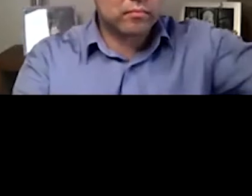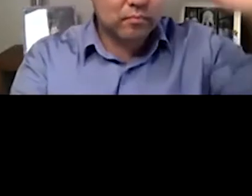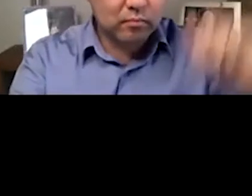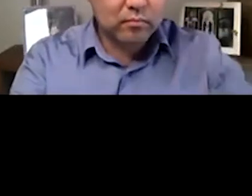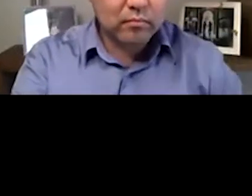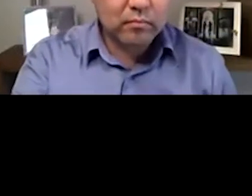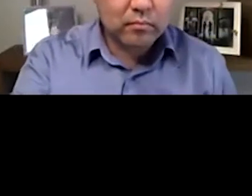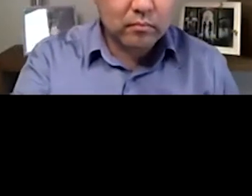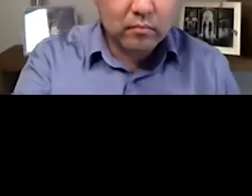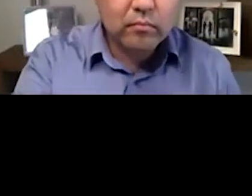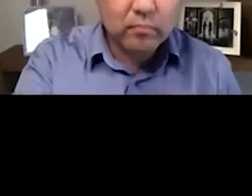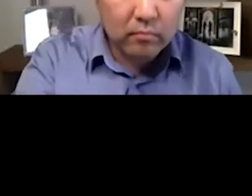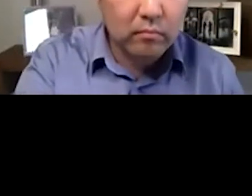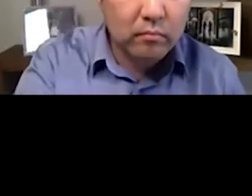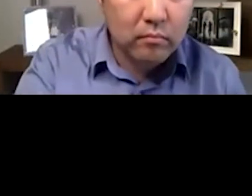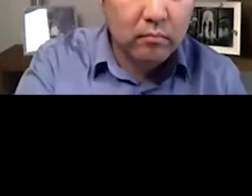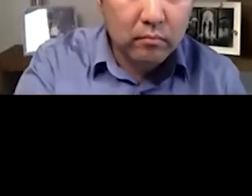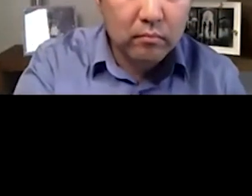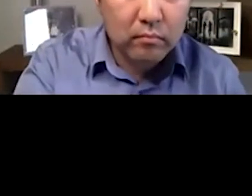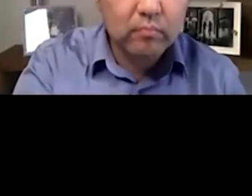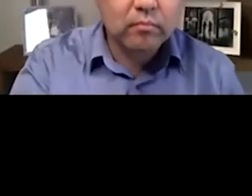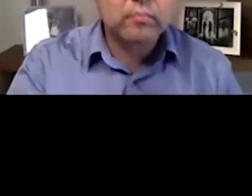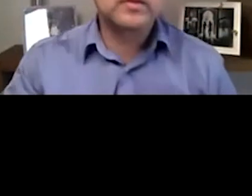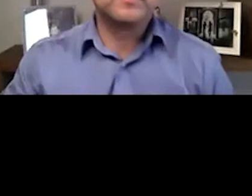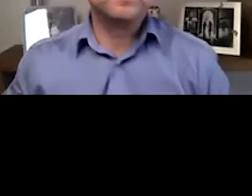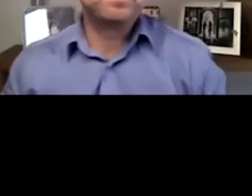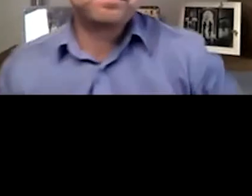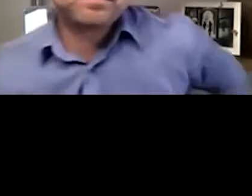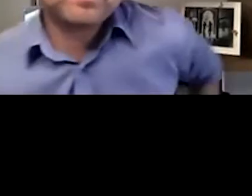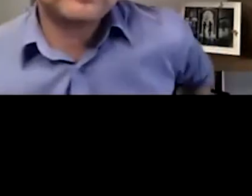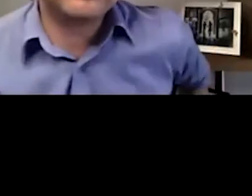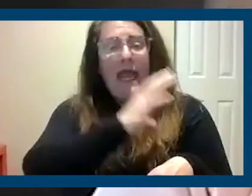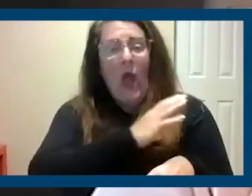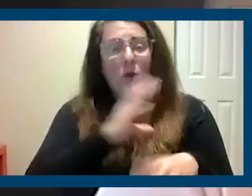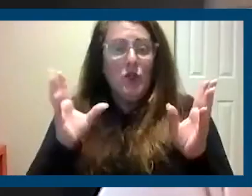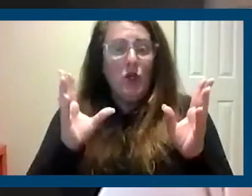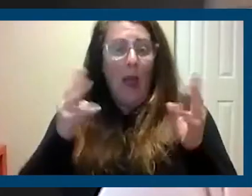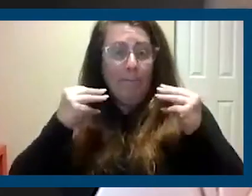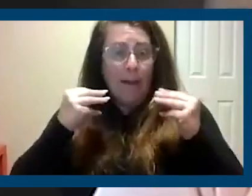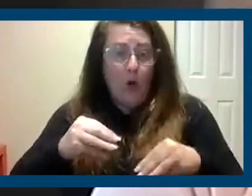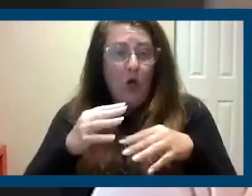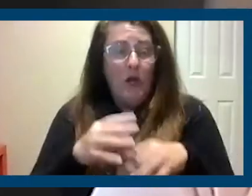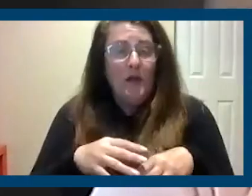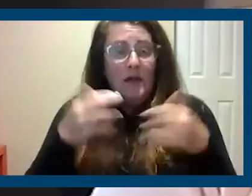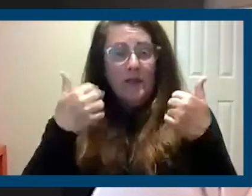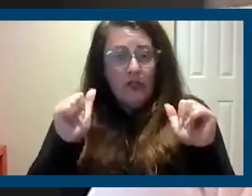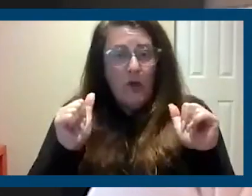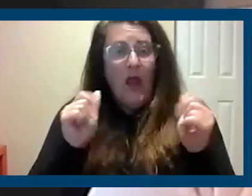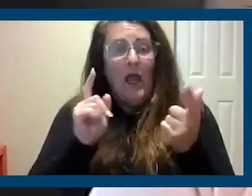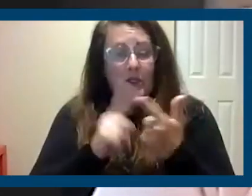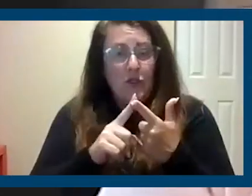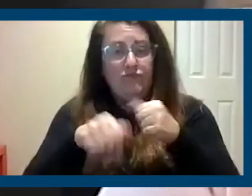if you could jump in here and explain sort of your experience as a council member, like when you were trying to prevent rent increases on